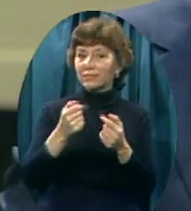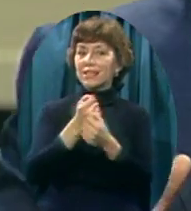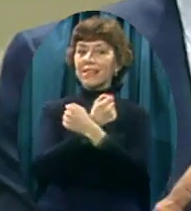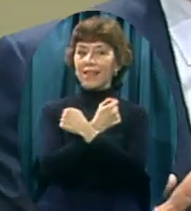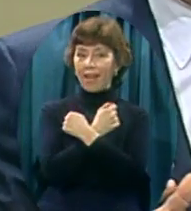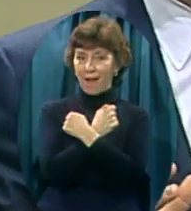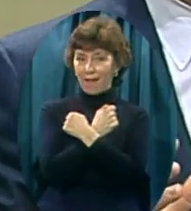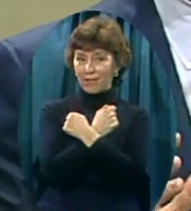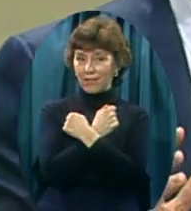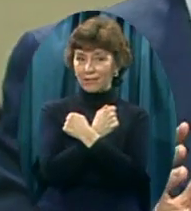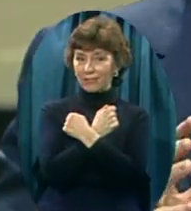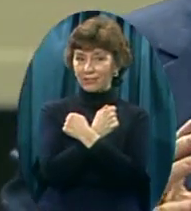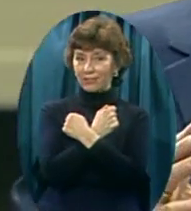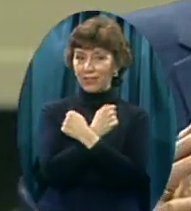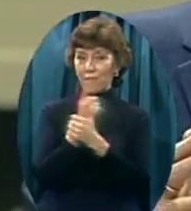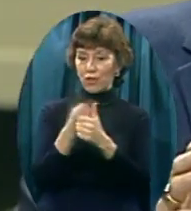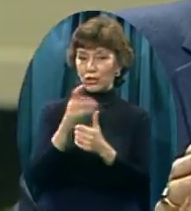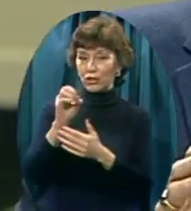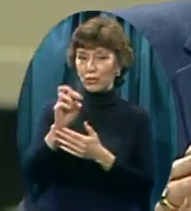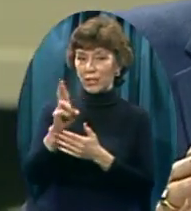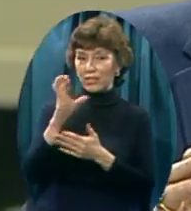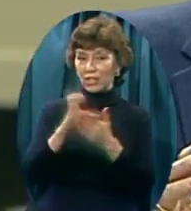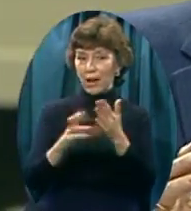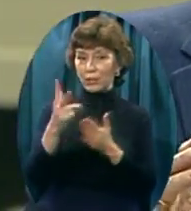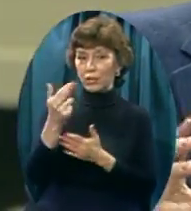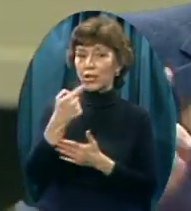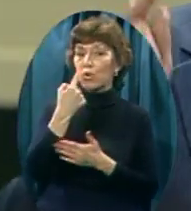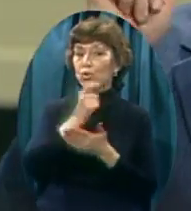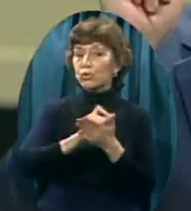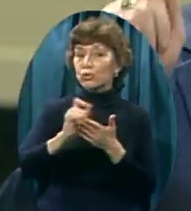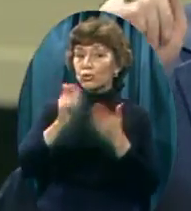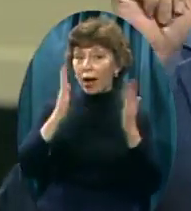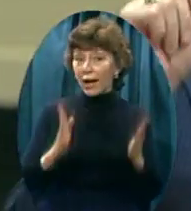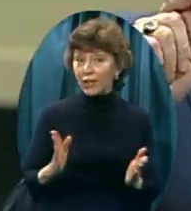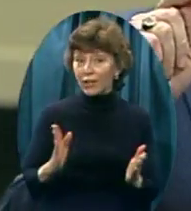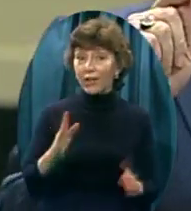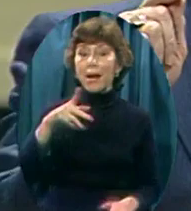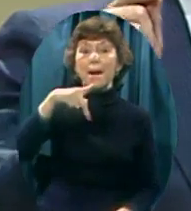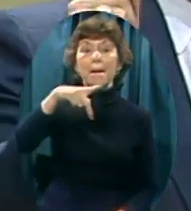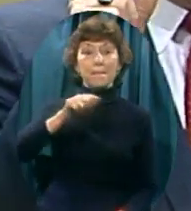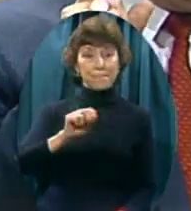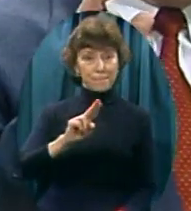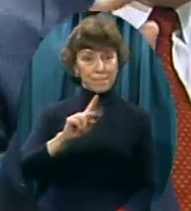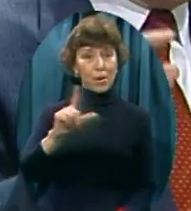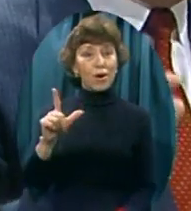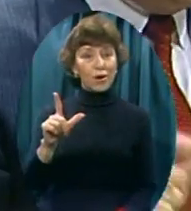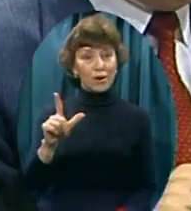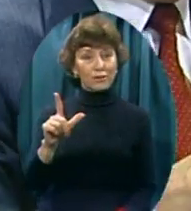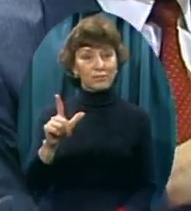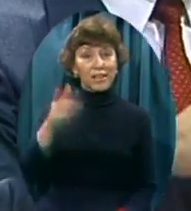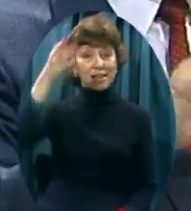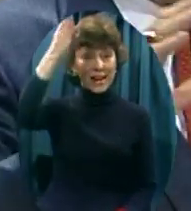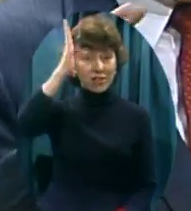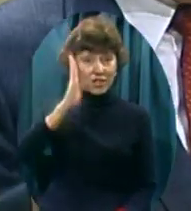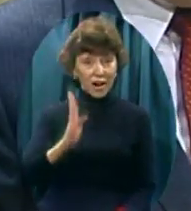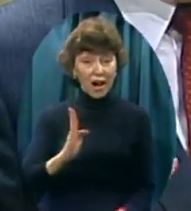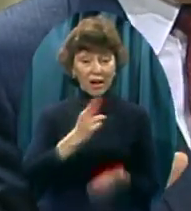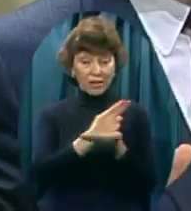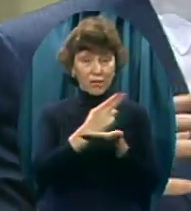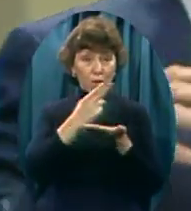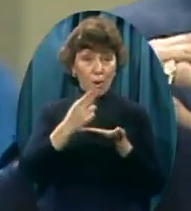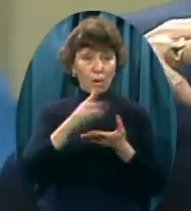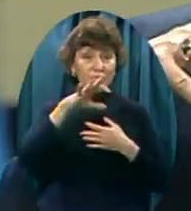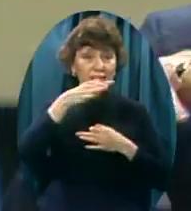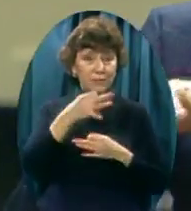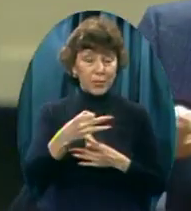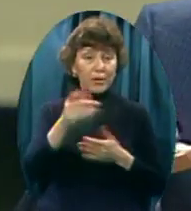love chapter The apostle Paul Was the man That God used Now of course God the Holy Spirit Is the author Of all